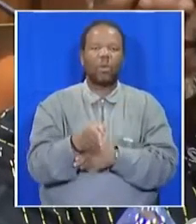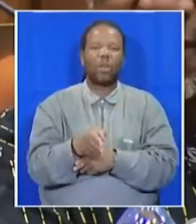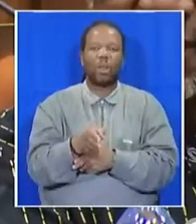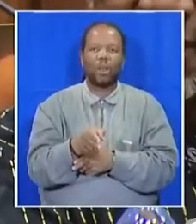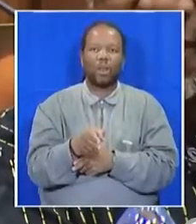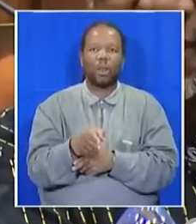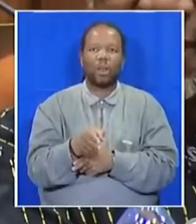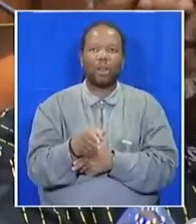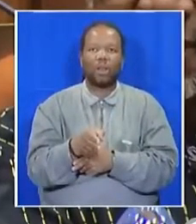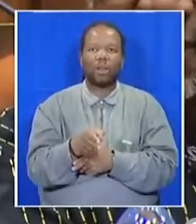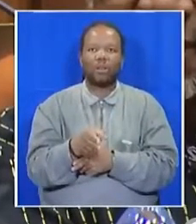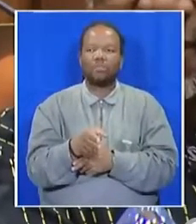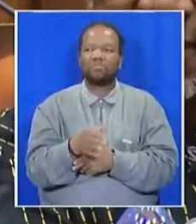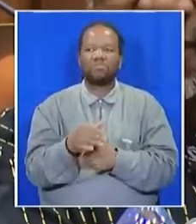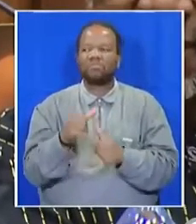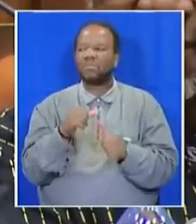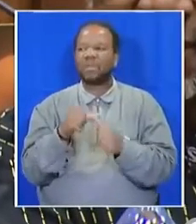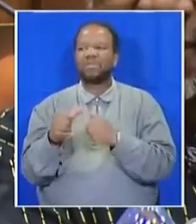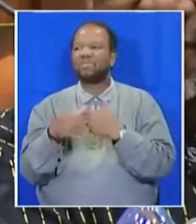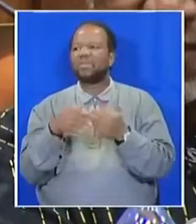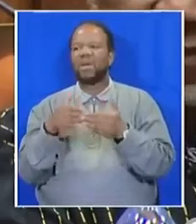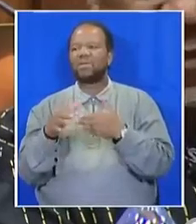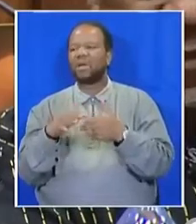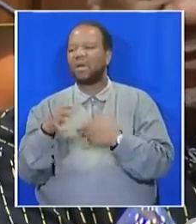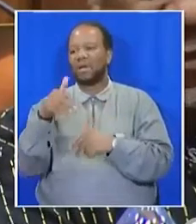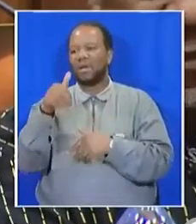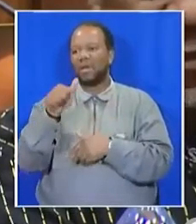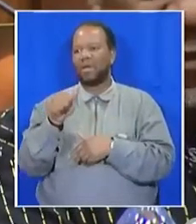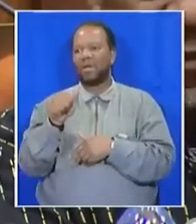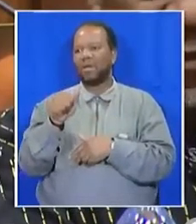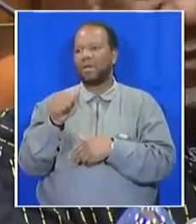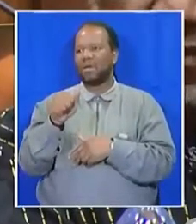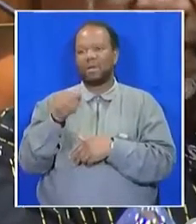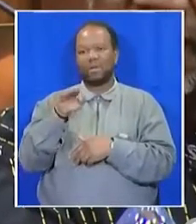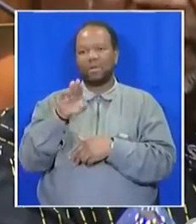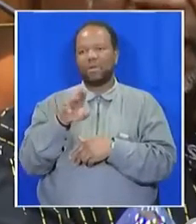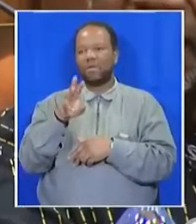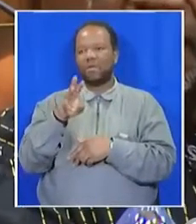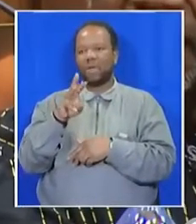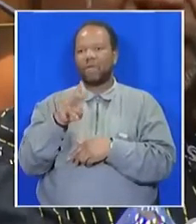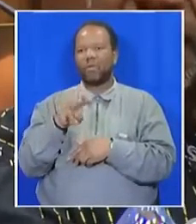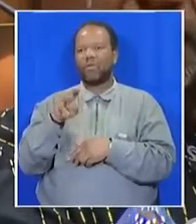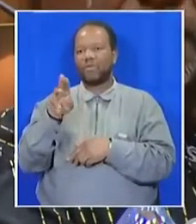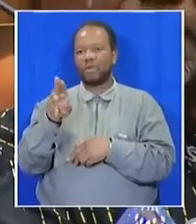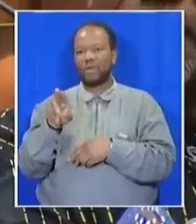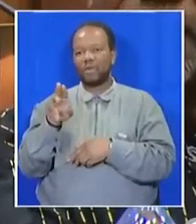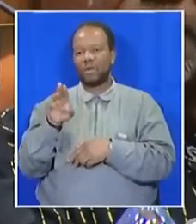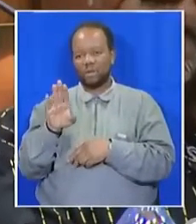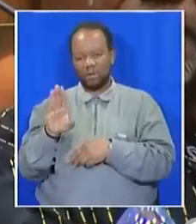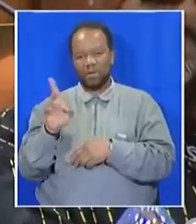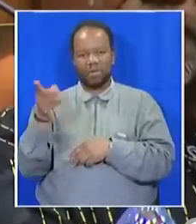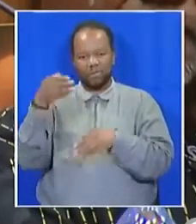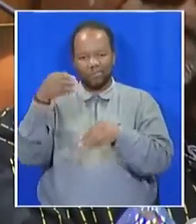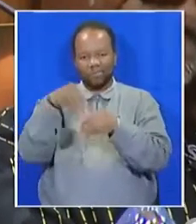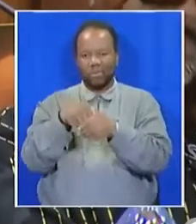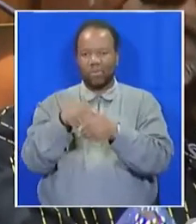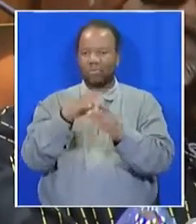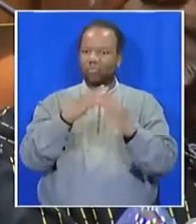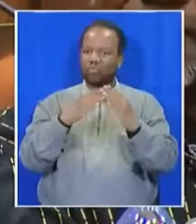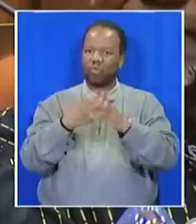of this interruption. So they asked Mac and me to face this delegation.